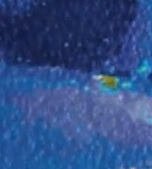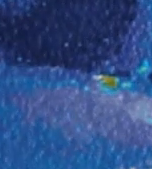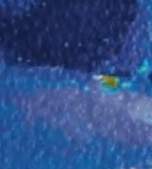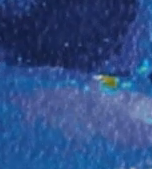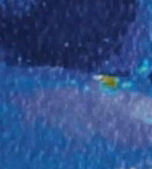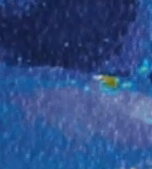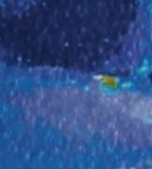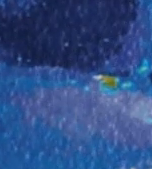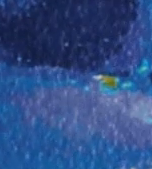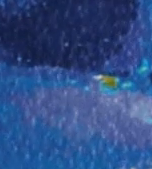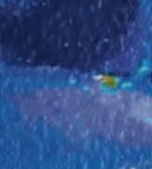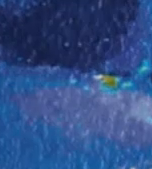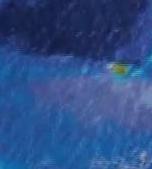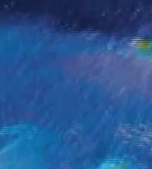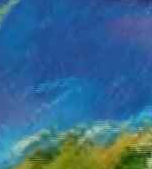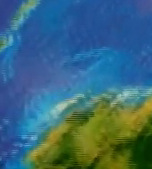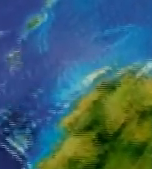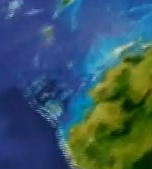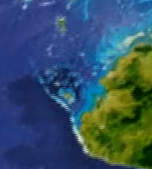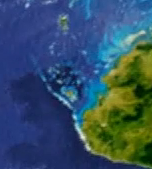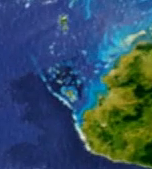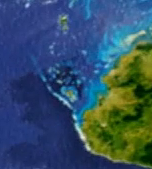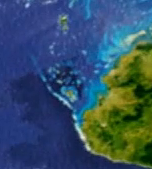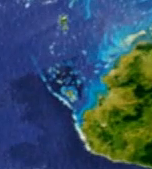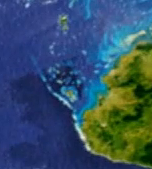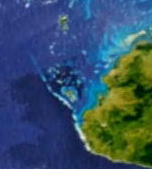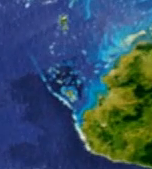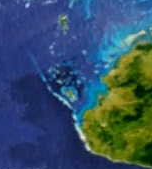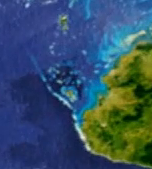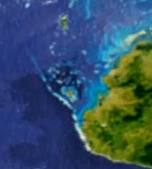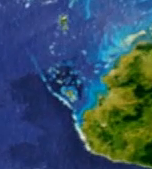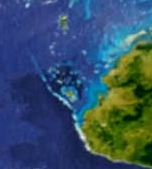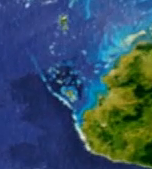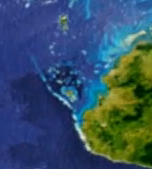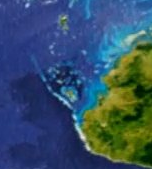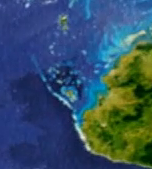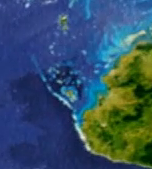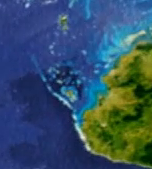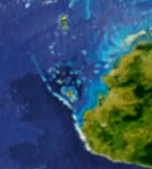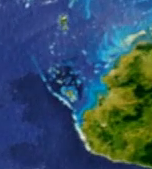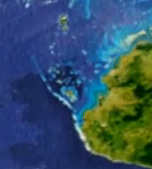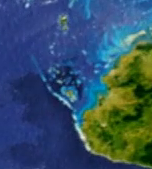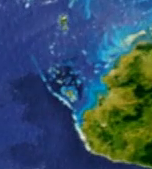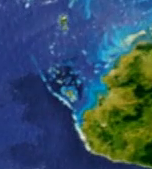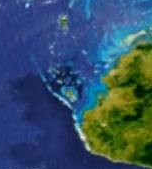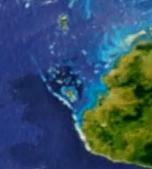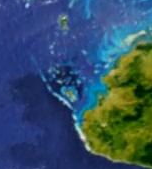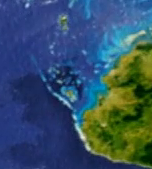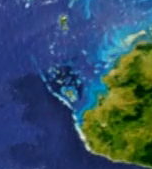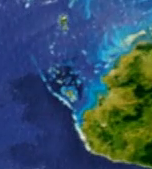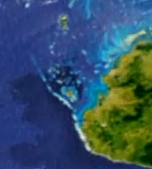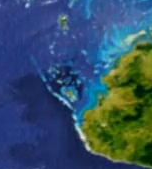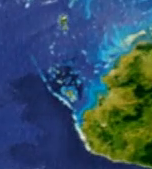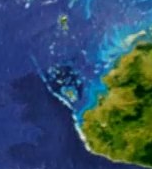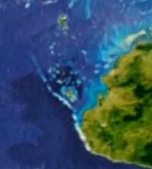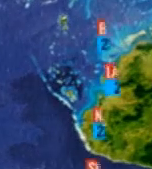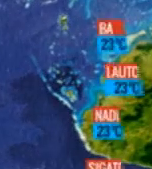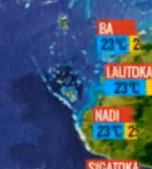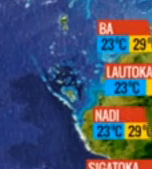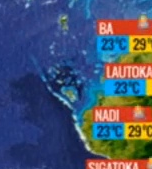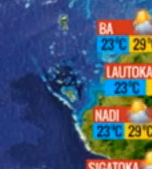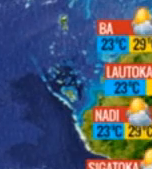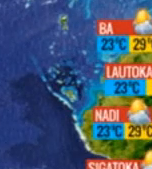some heavy downpours. At sea, 15 to 20 knots northwest winds are generating moderate to rough sea conditions.